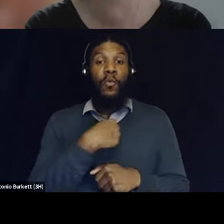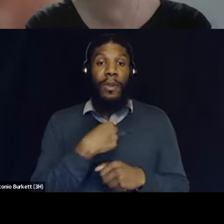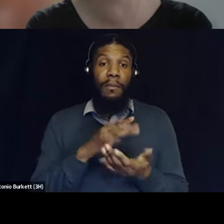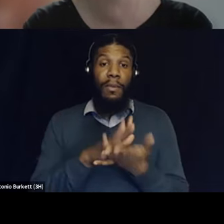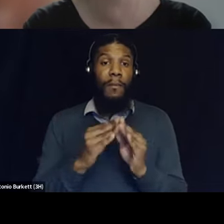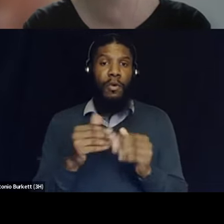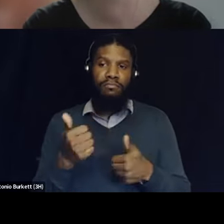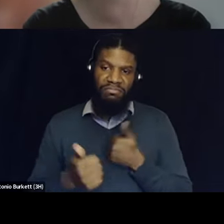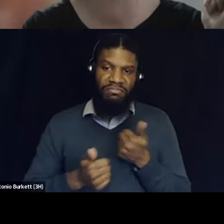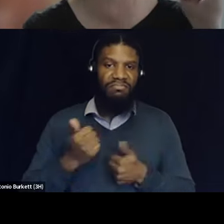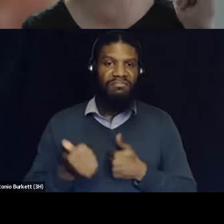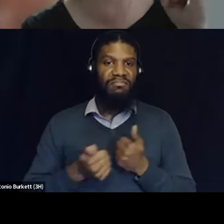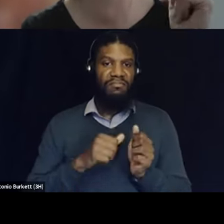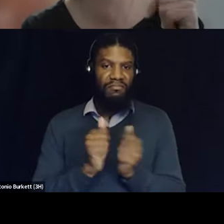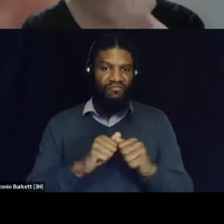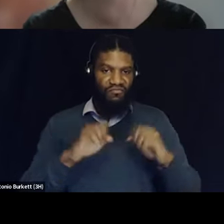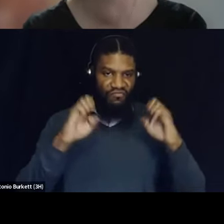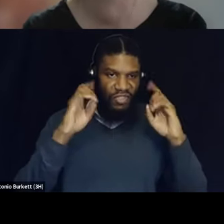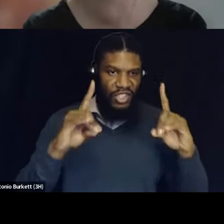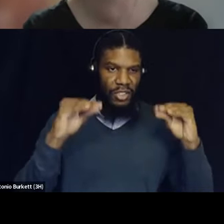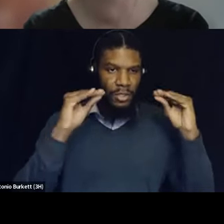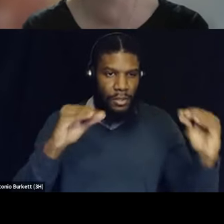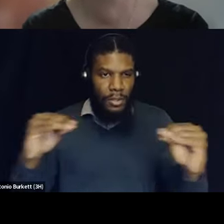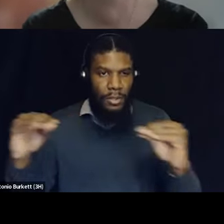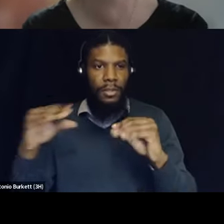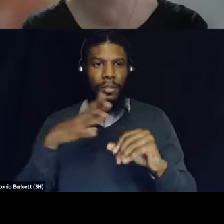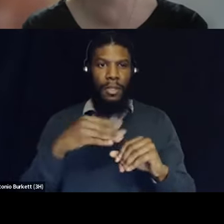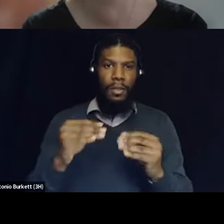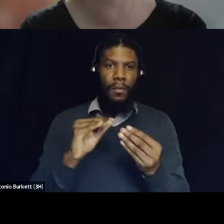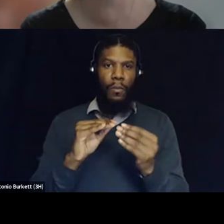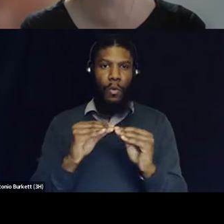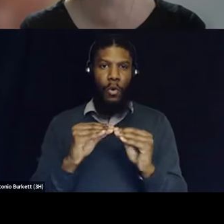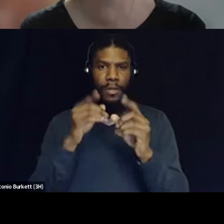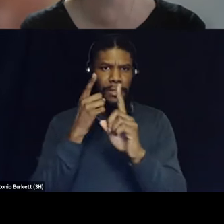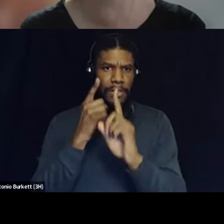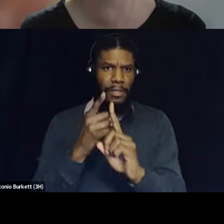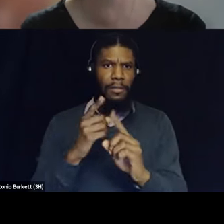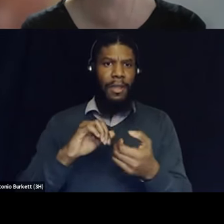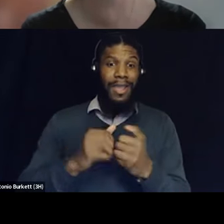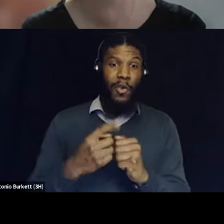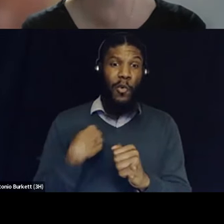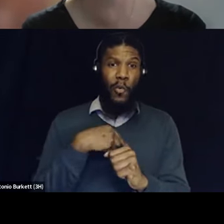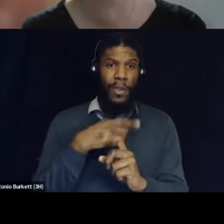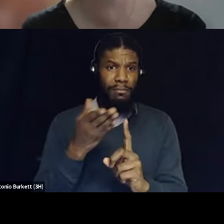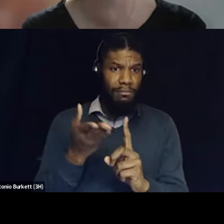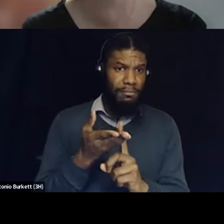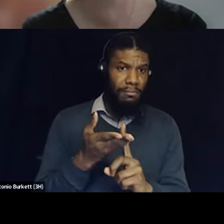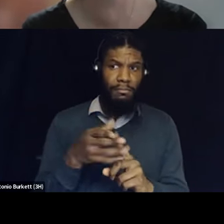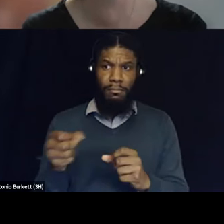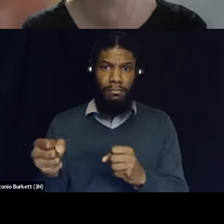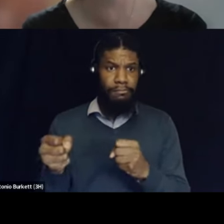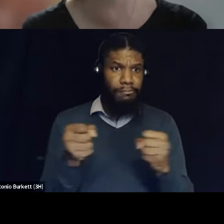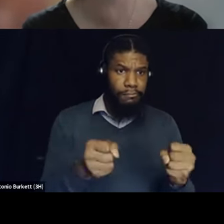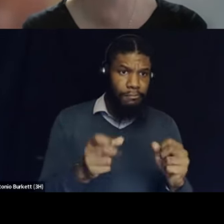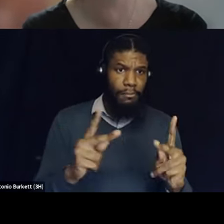in our education and intentional about how we move people and how we wield our power